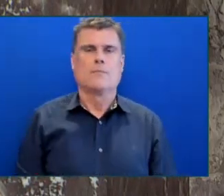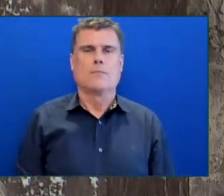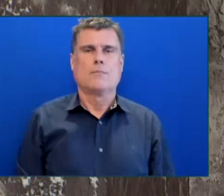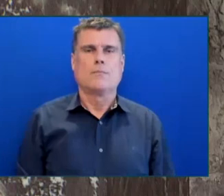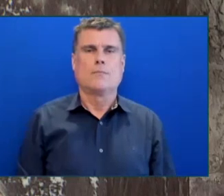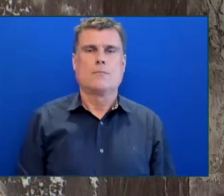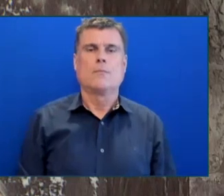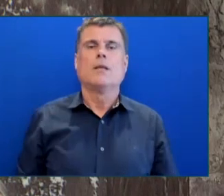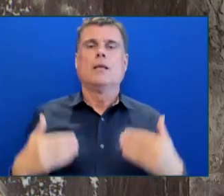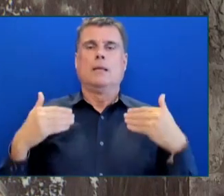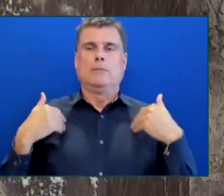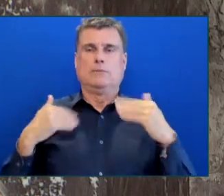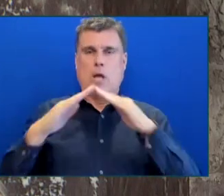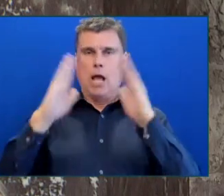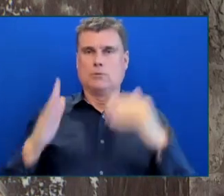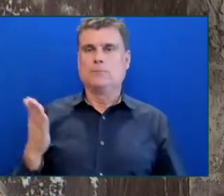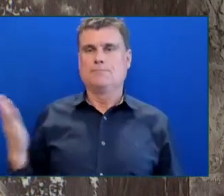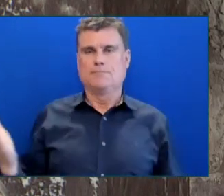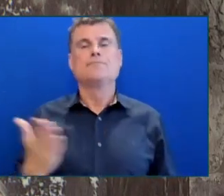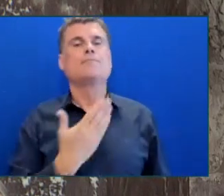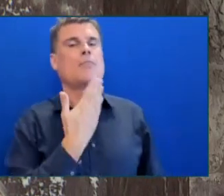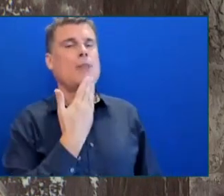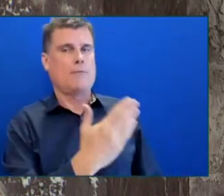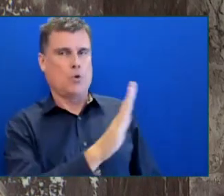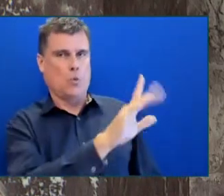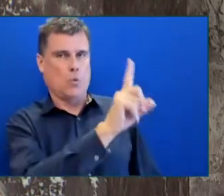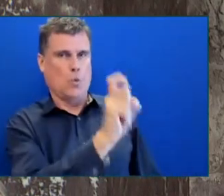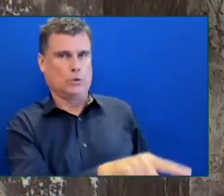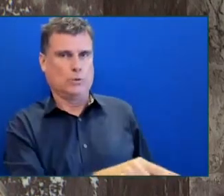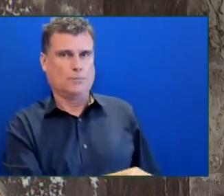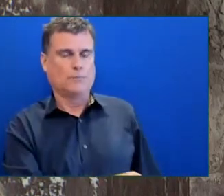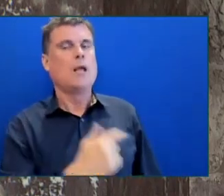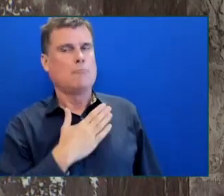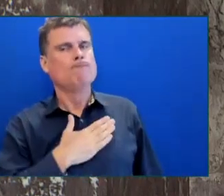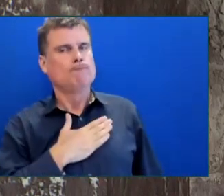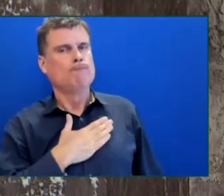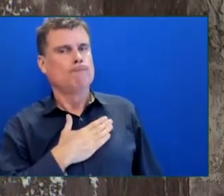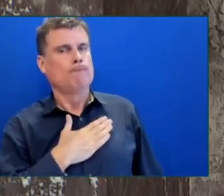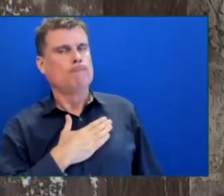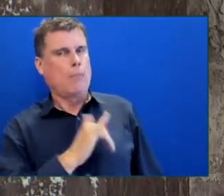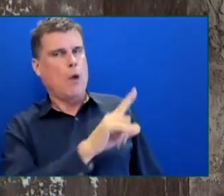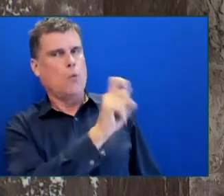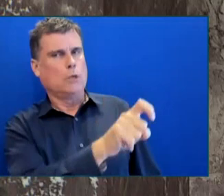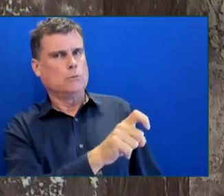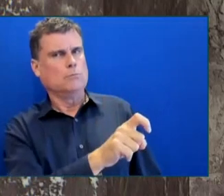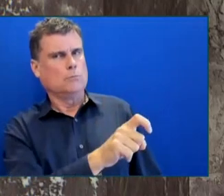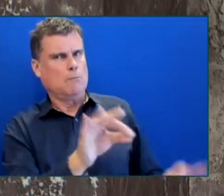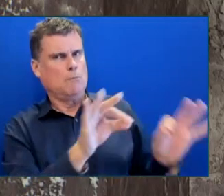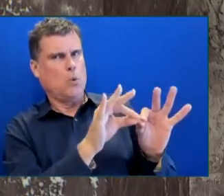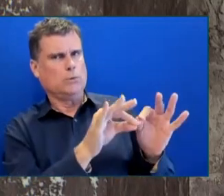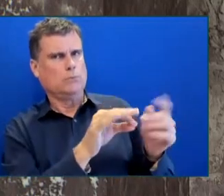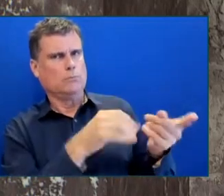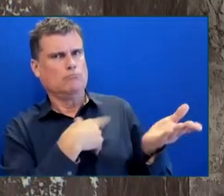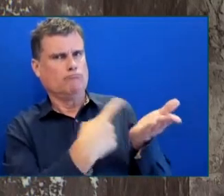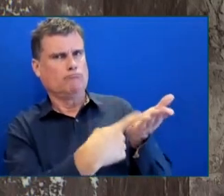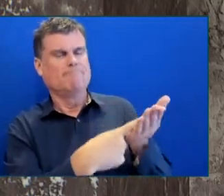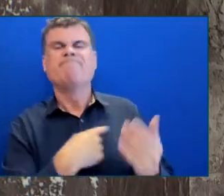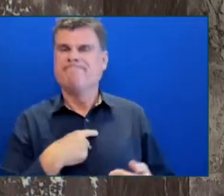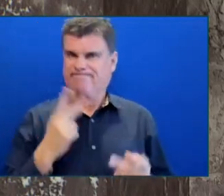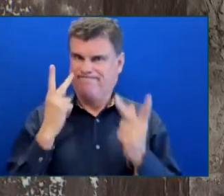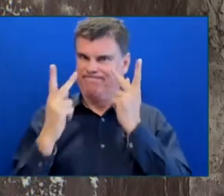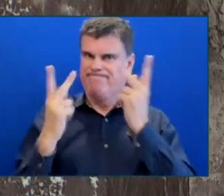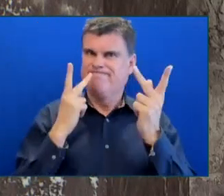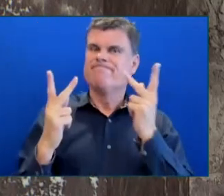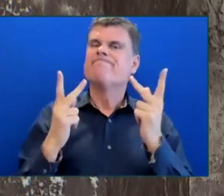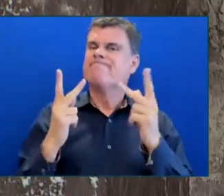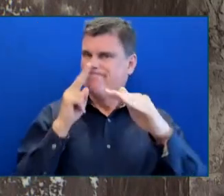given that we are seeing warmer temperatures. I can share with the member that, just a couple of weeks ago, I met with